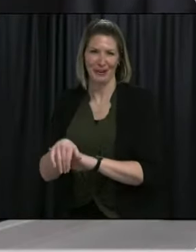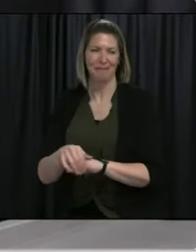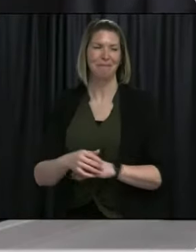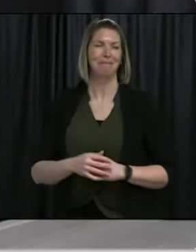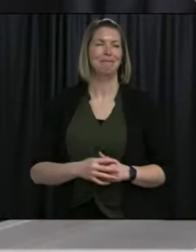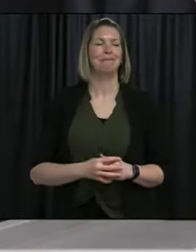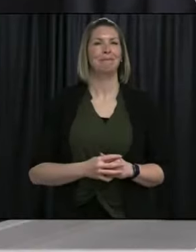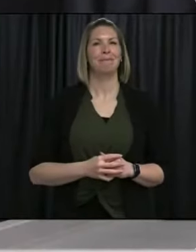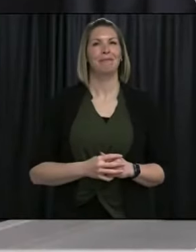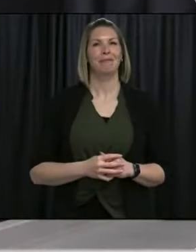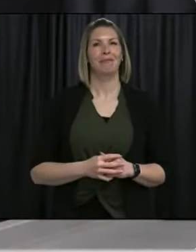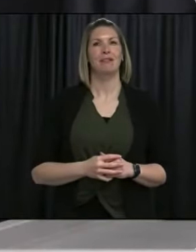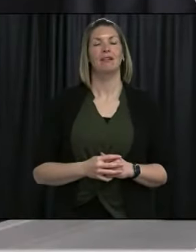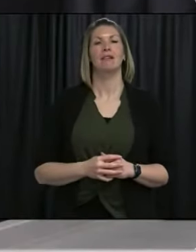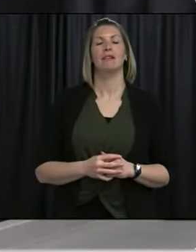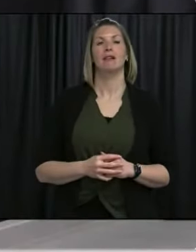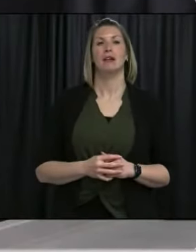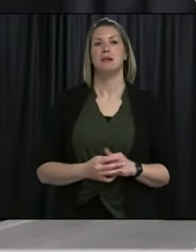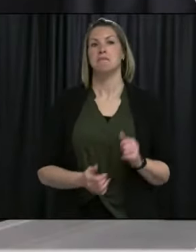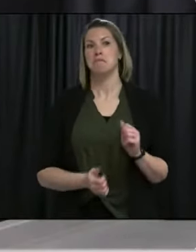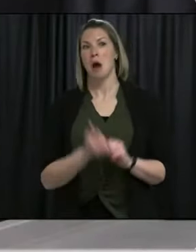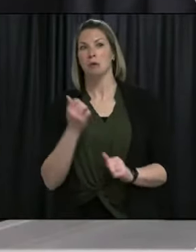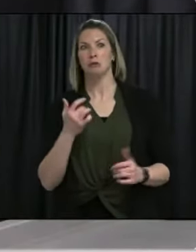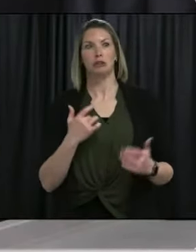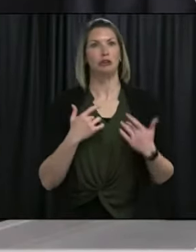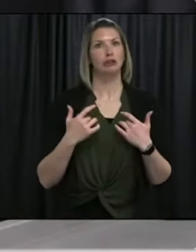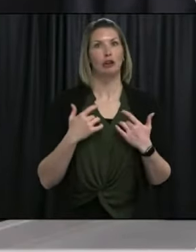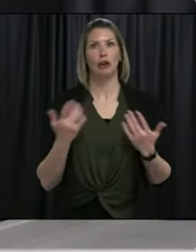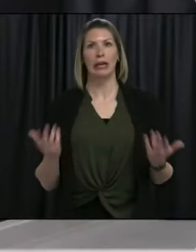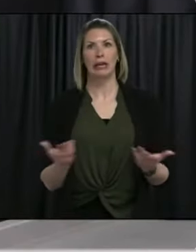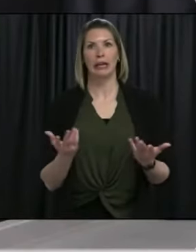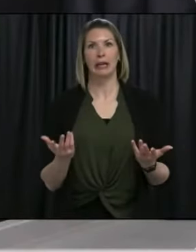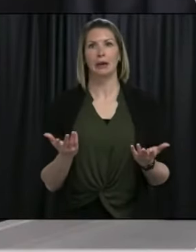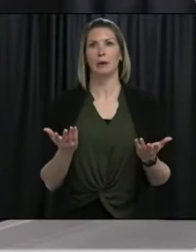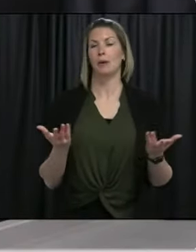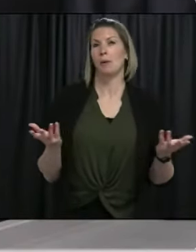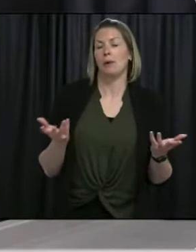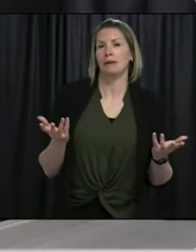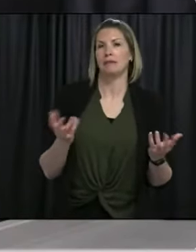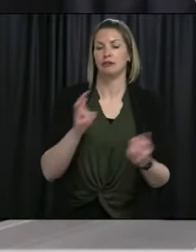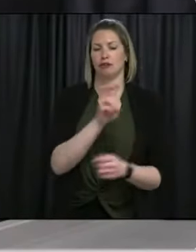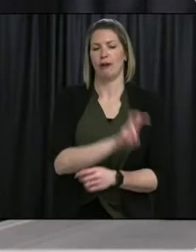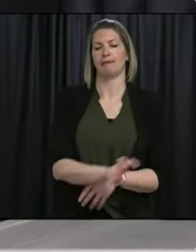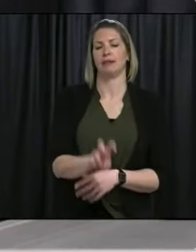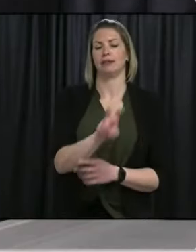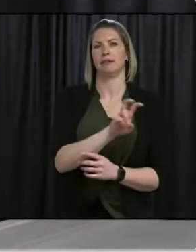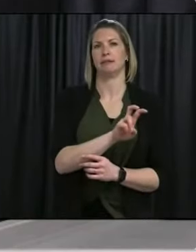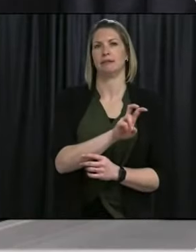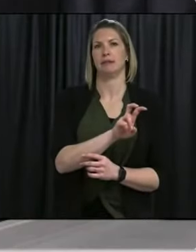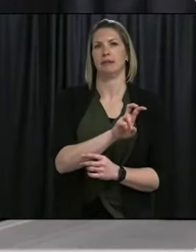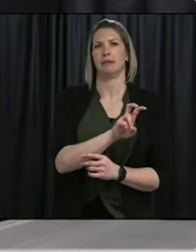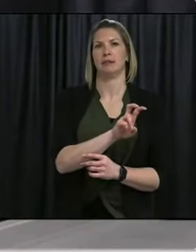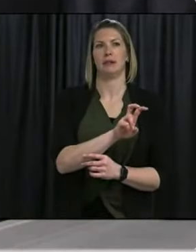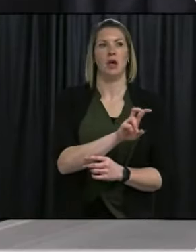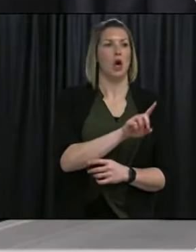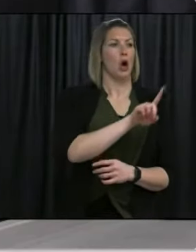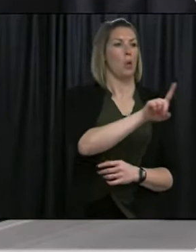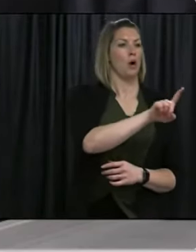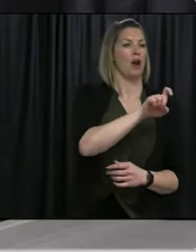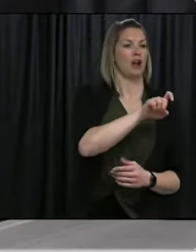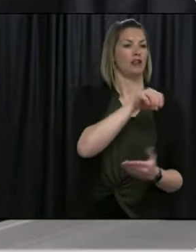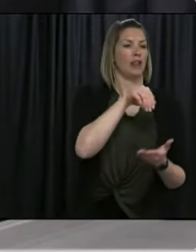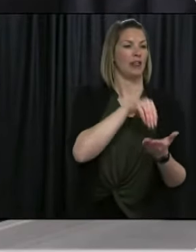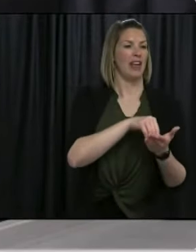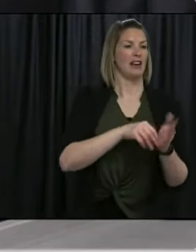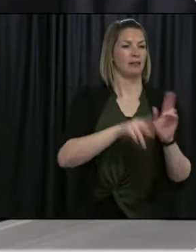our concern. We look at figures across Canada. There are 147 cases per 100,000 on